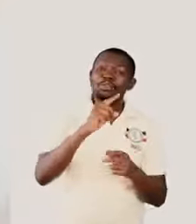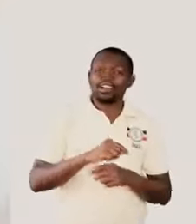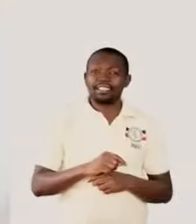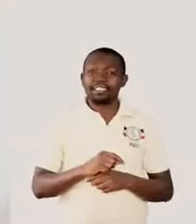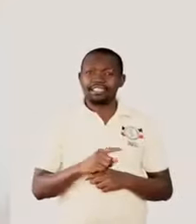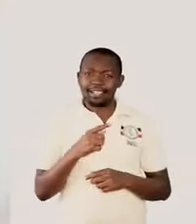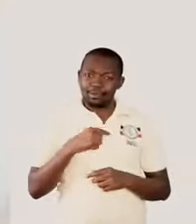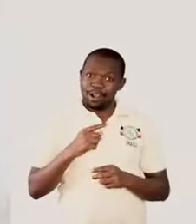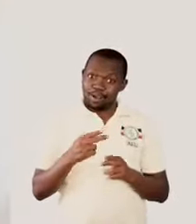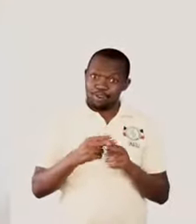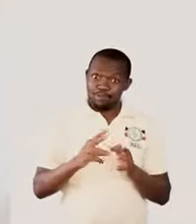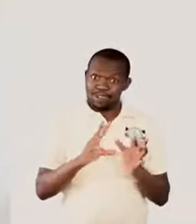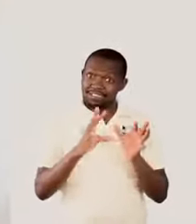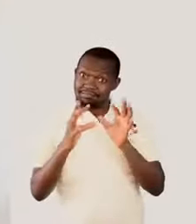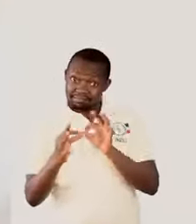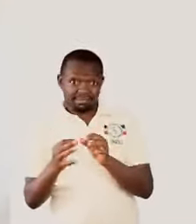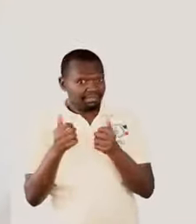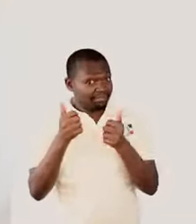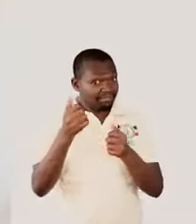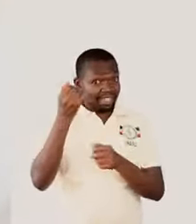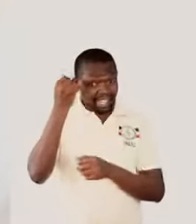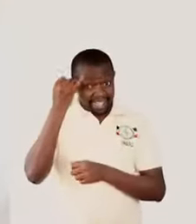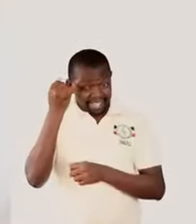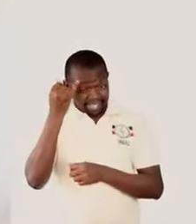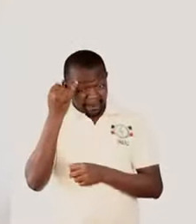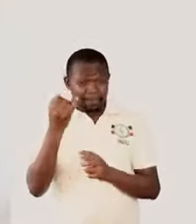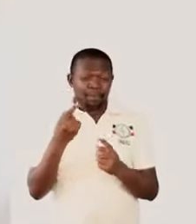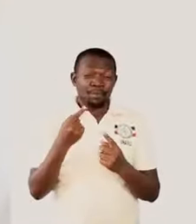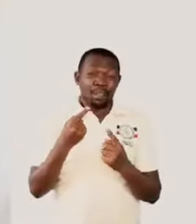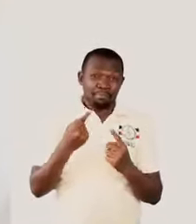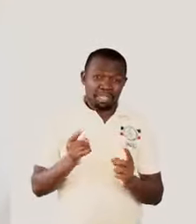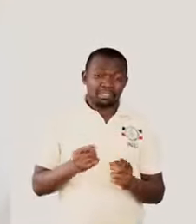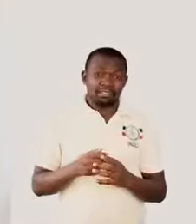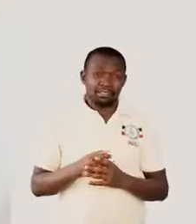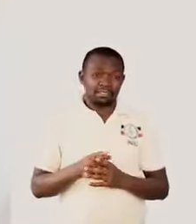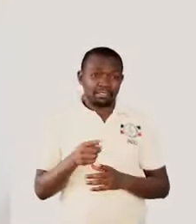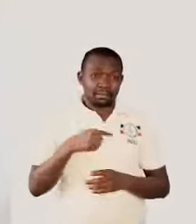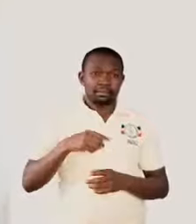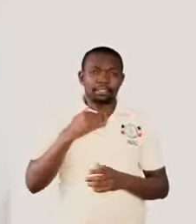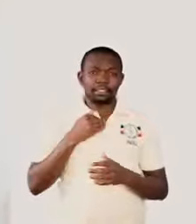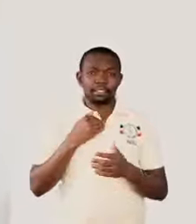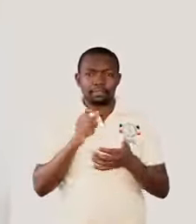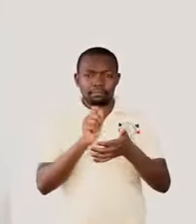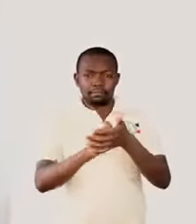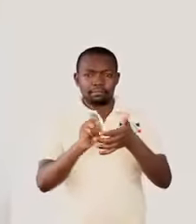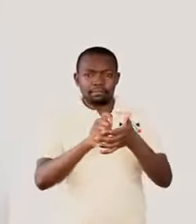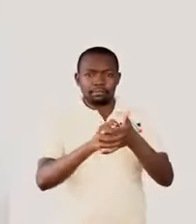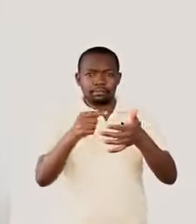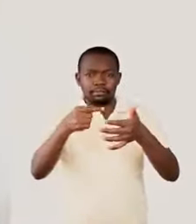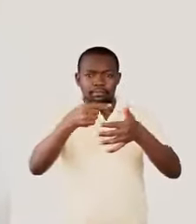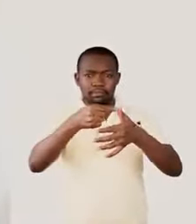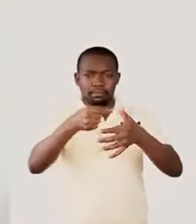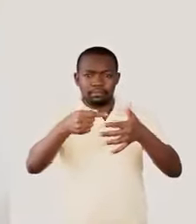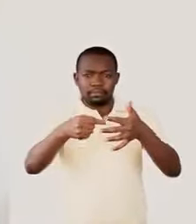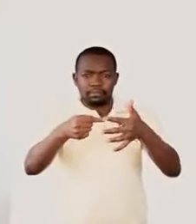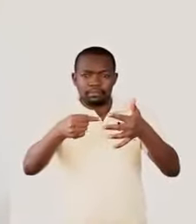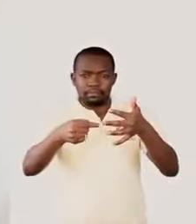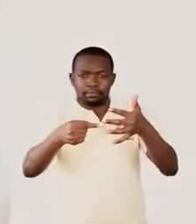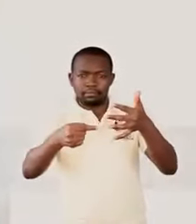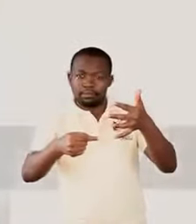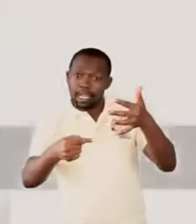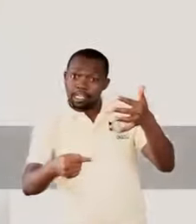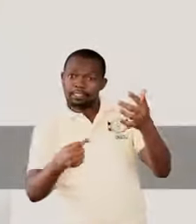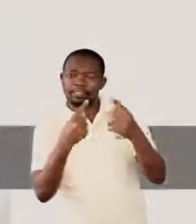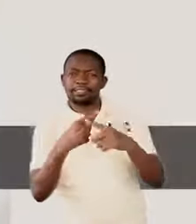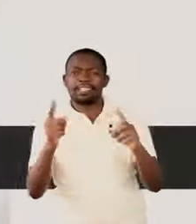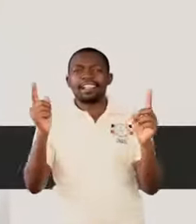idea. But let us list down the different careers